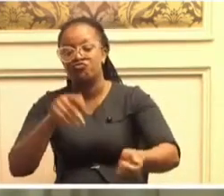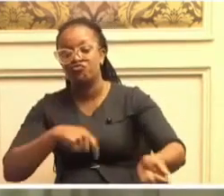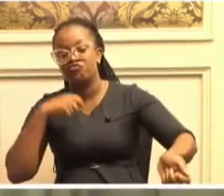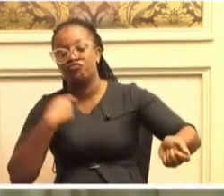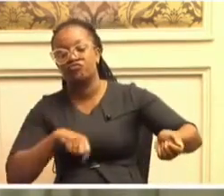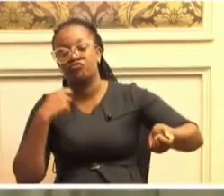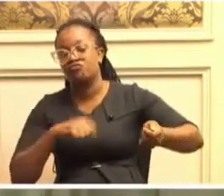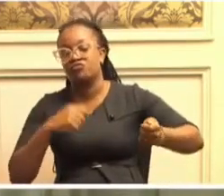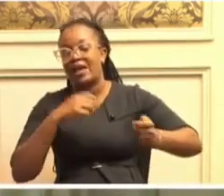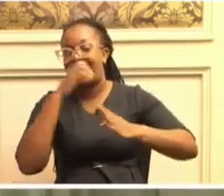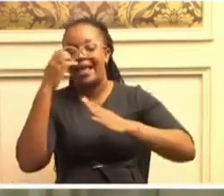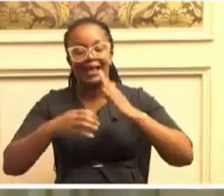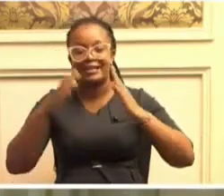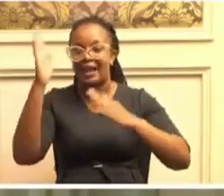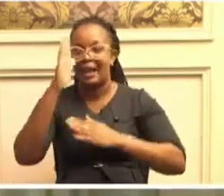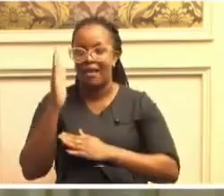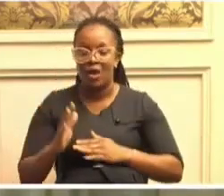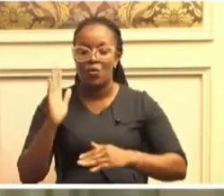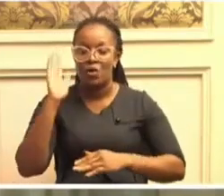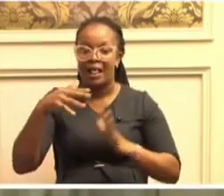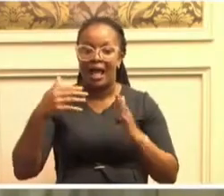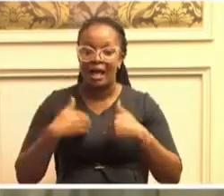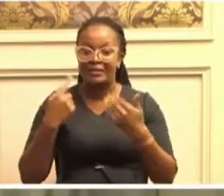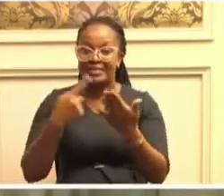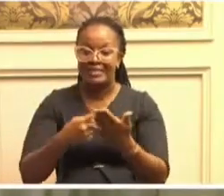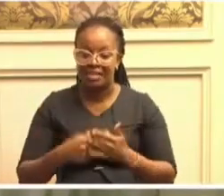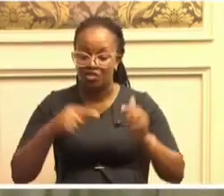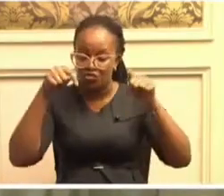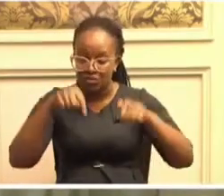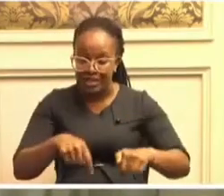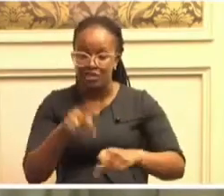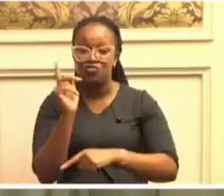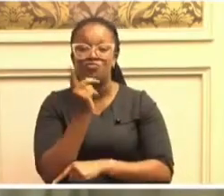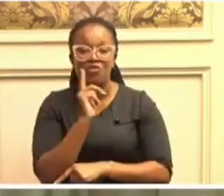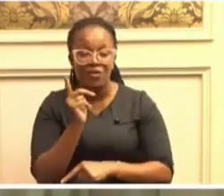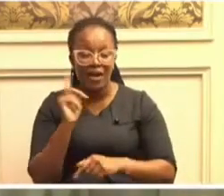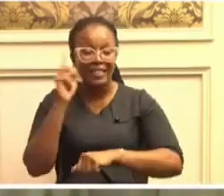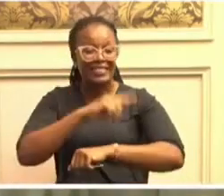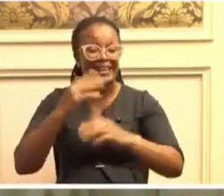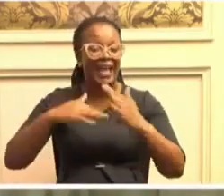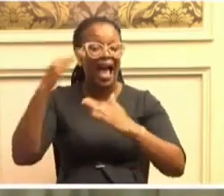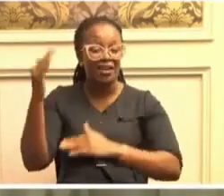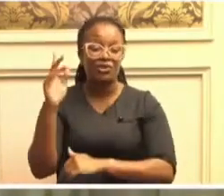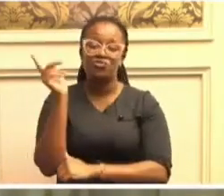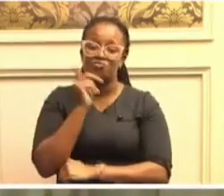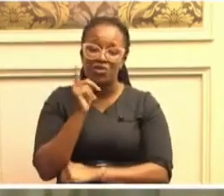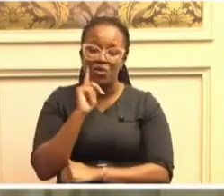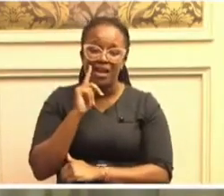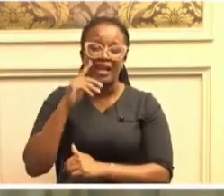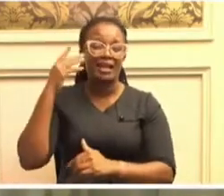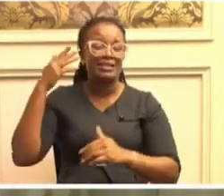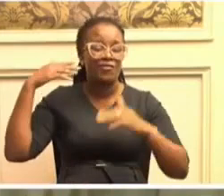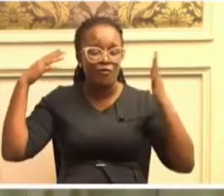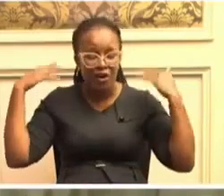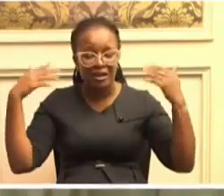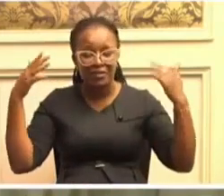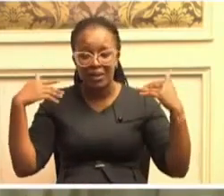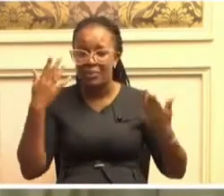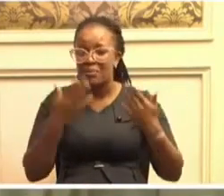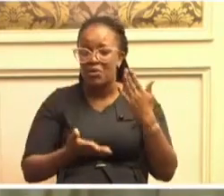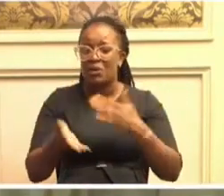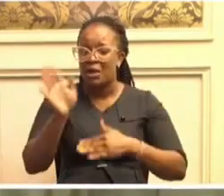never end. We'll have these discussions today, tomorrow, and the day after tomorrow. And maybe we'll be back here